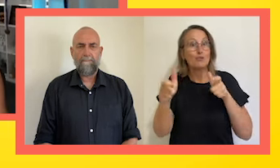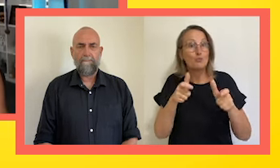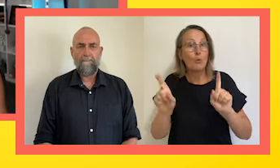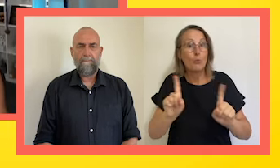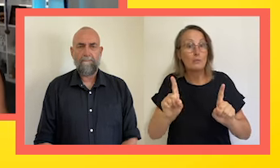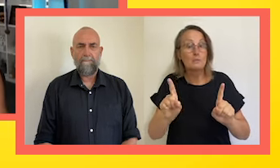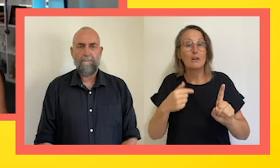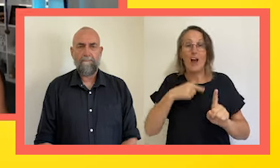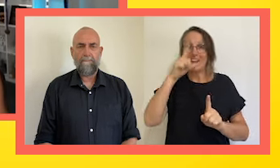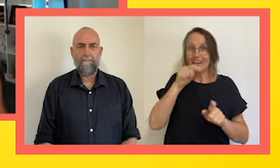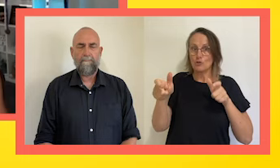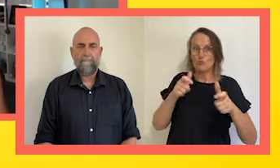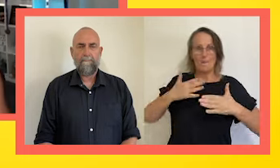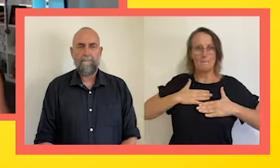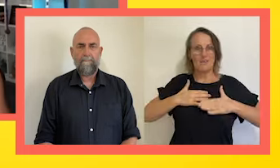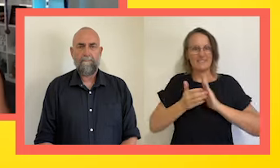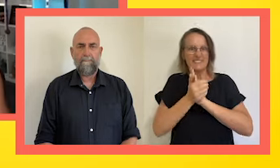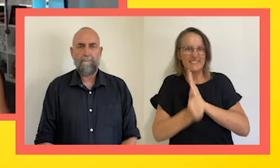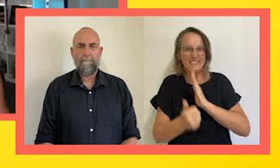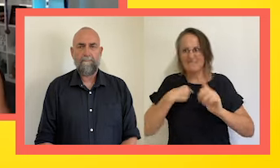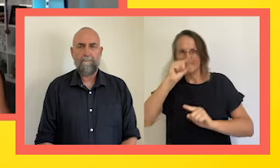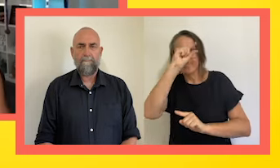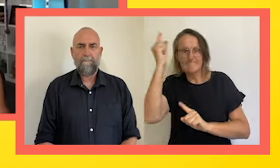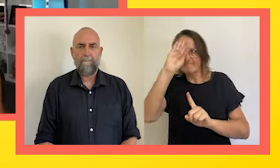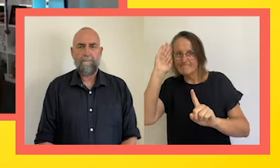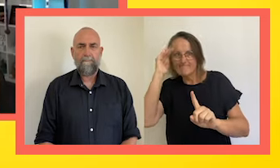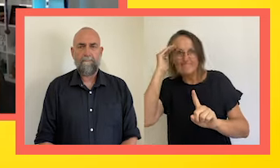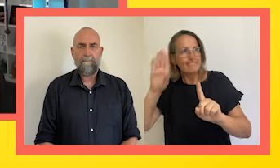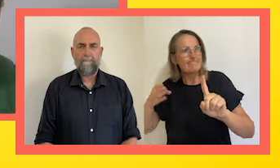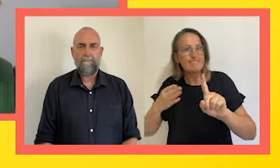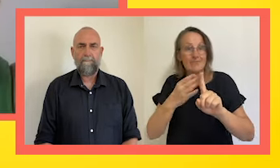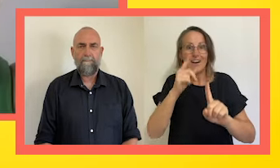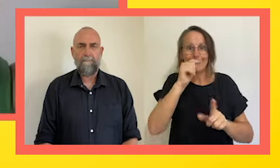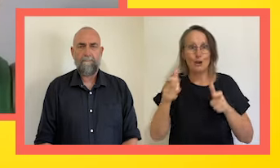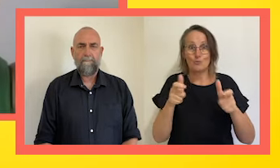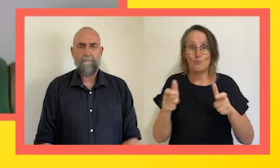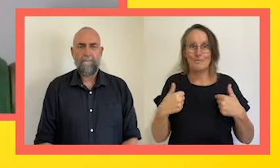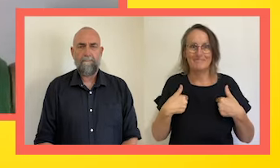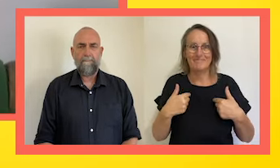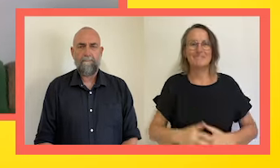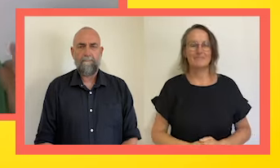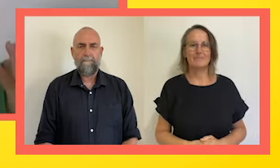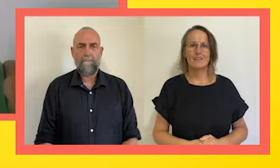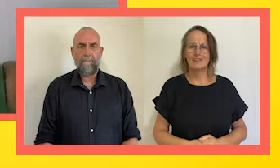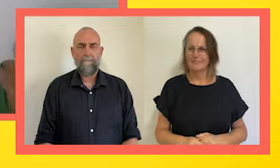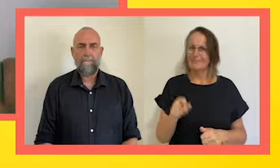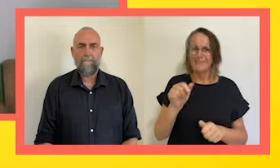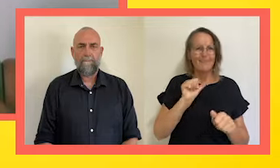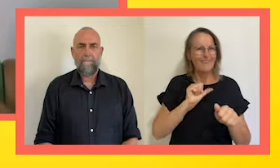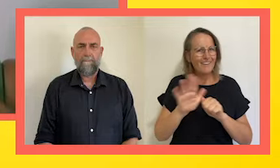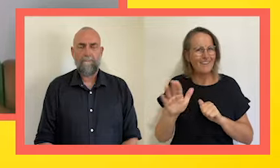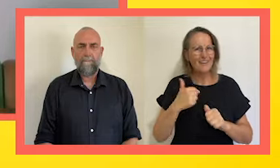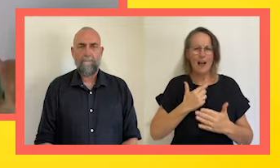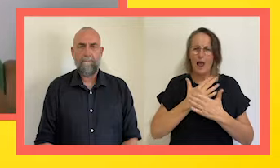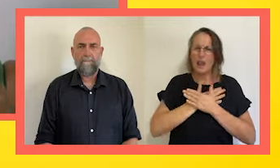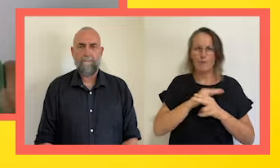how good of an athlete you are at your performance and at your process. You are certainly inspiring and I absolutely love, I love